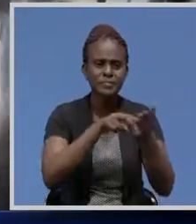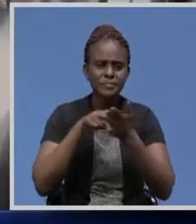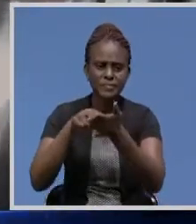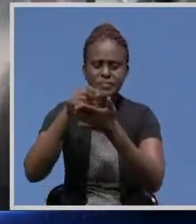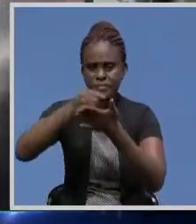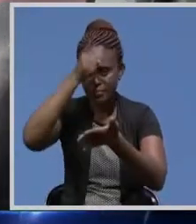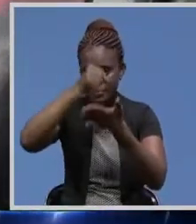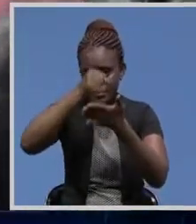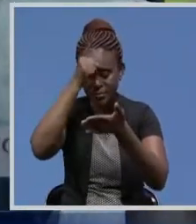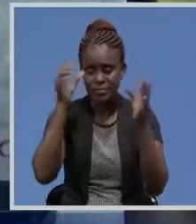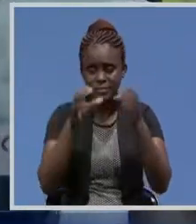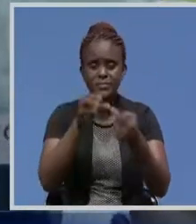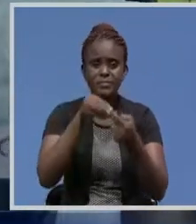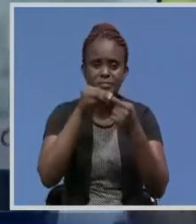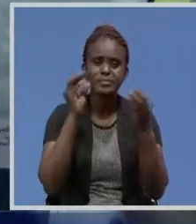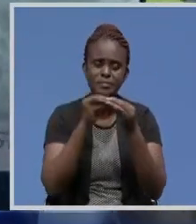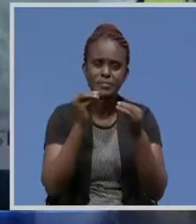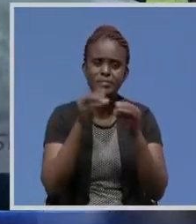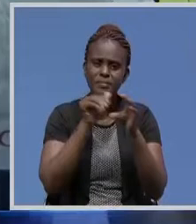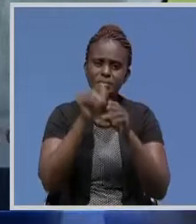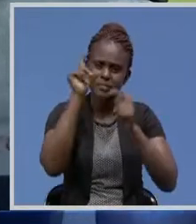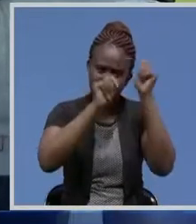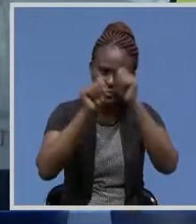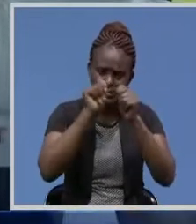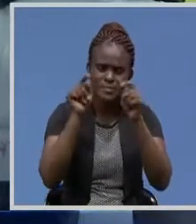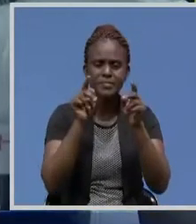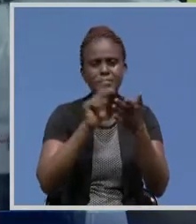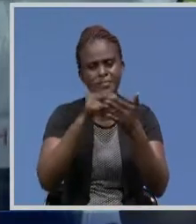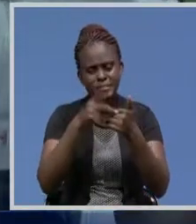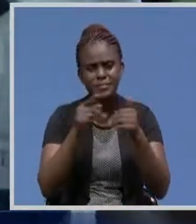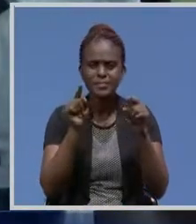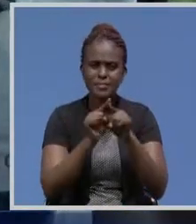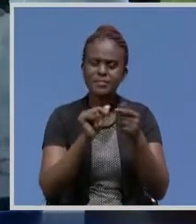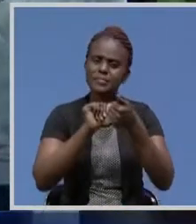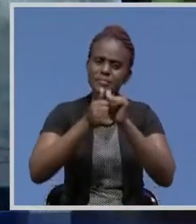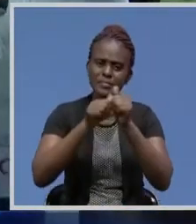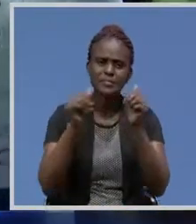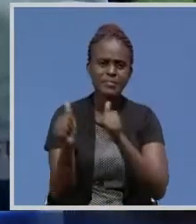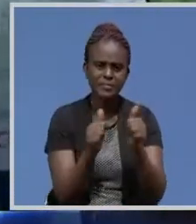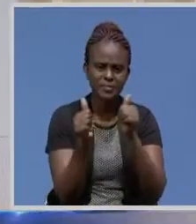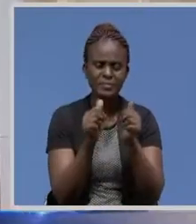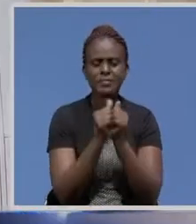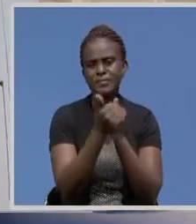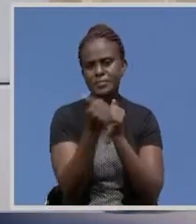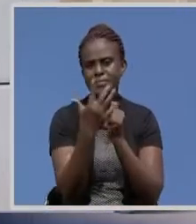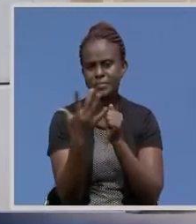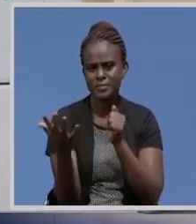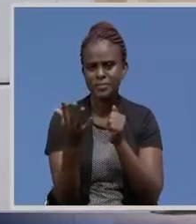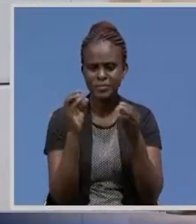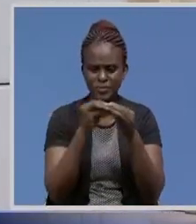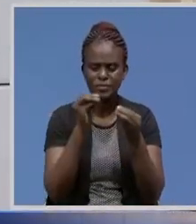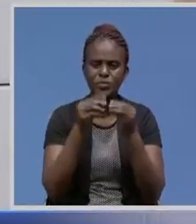students' community, especially on industrial tours, social events and sports activities, among others. This is